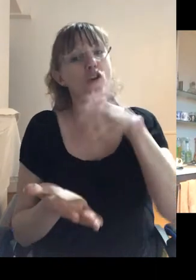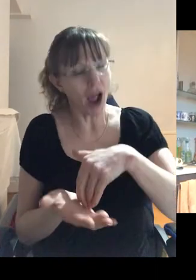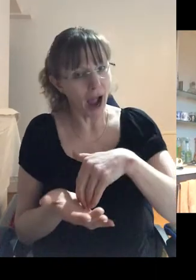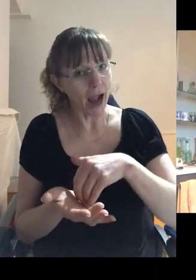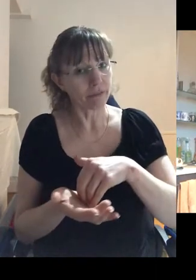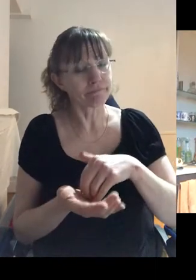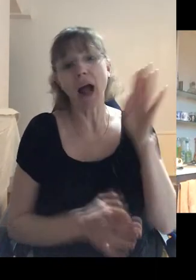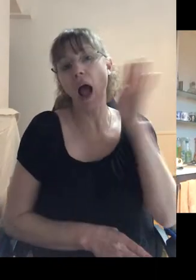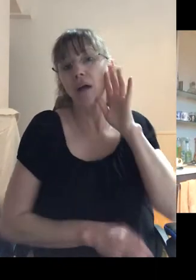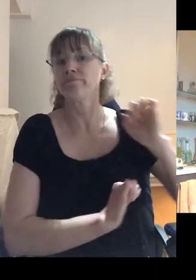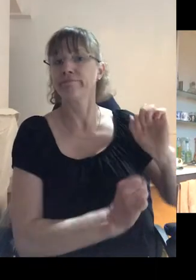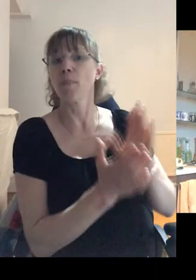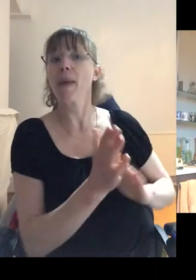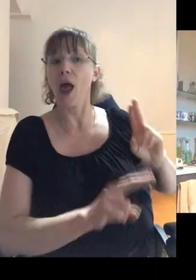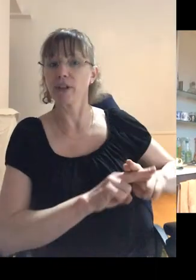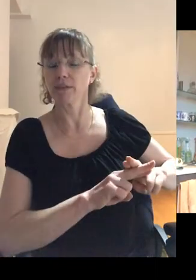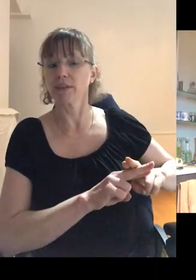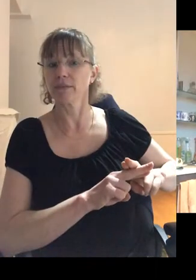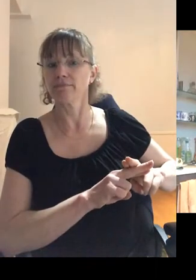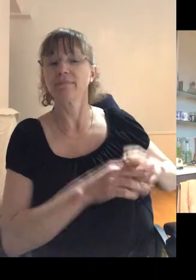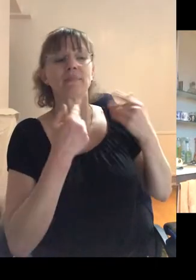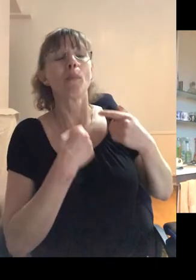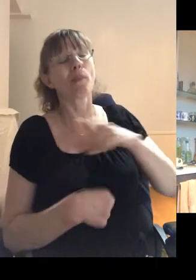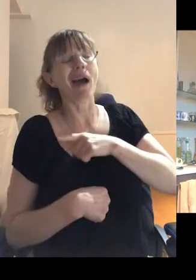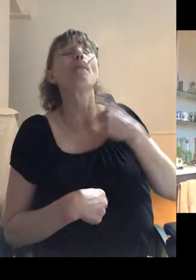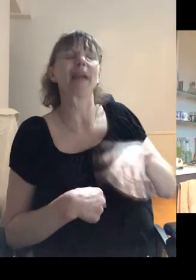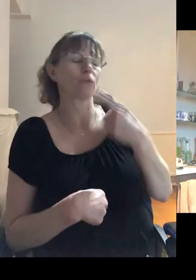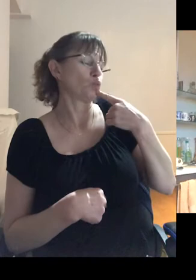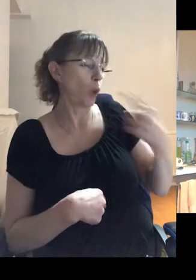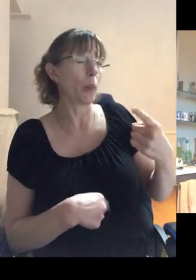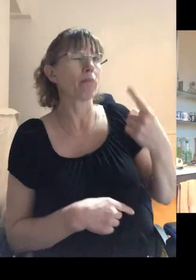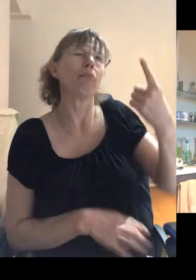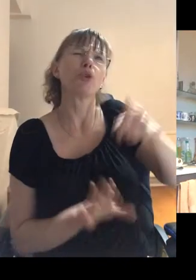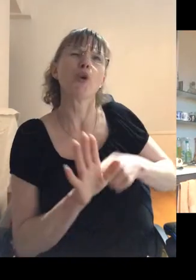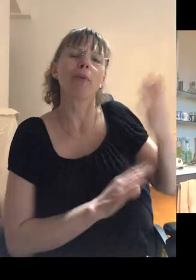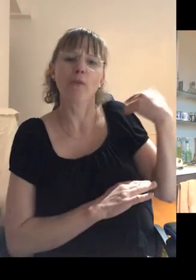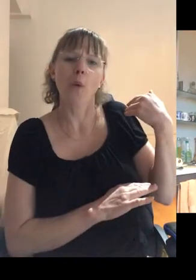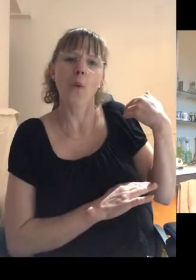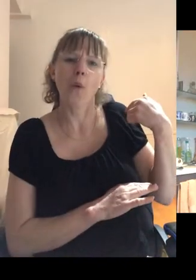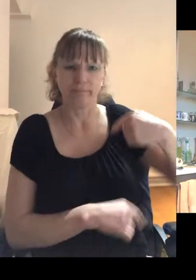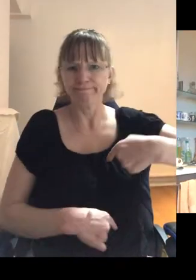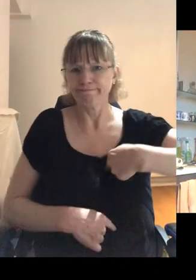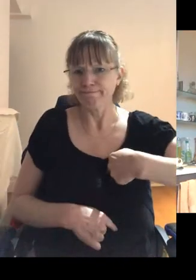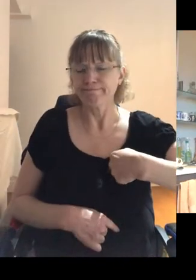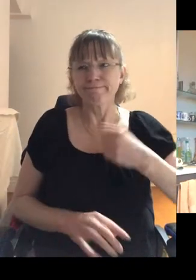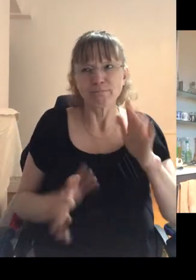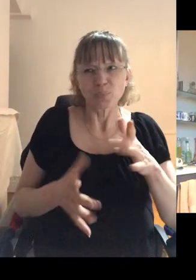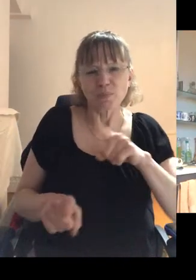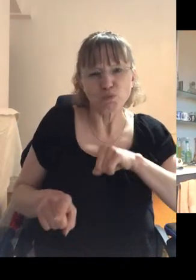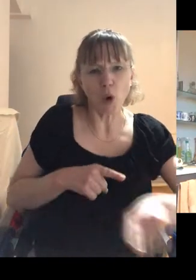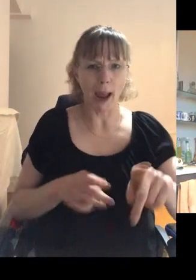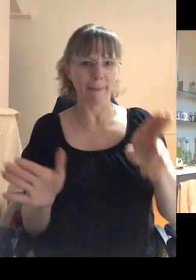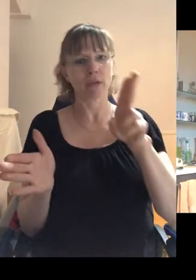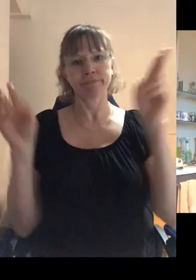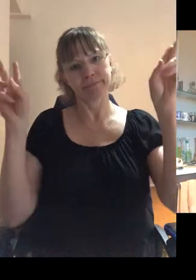I did take my parents' advice, having come out to them the, the year before that, maybe I should just try and be